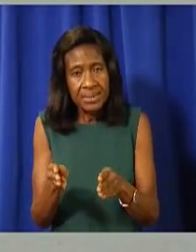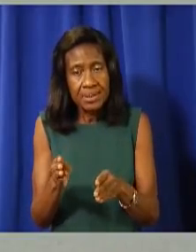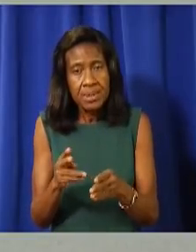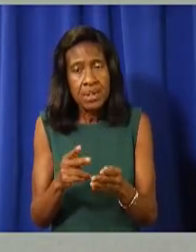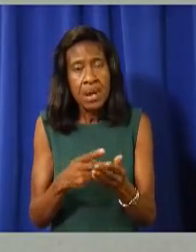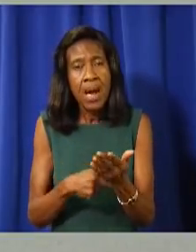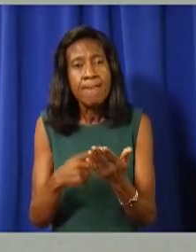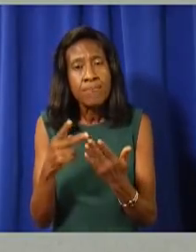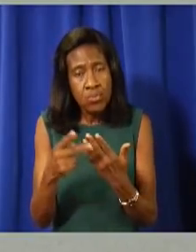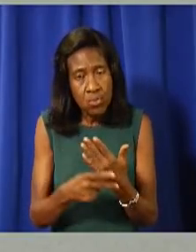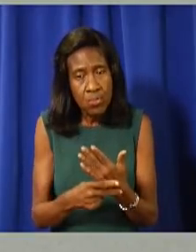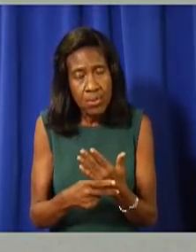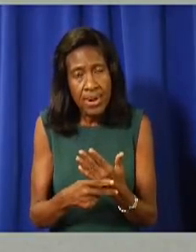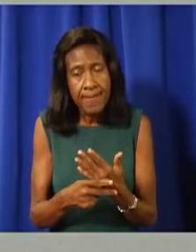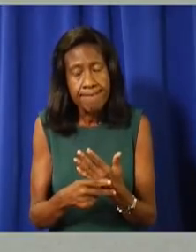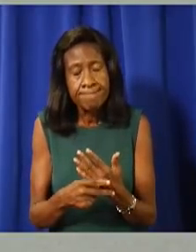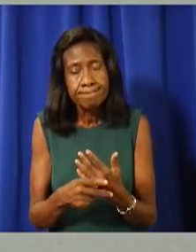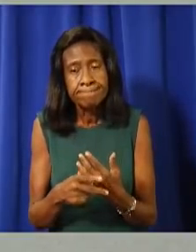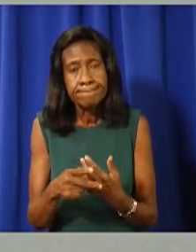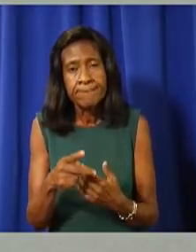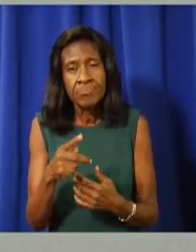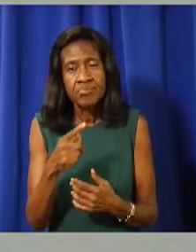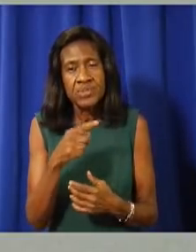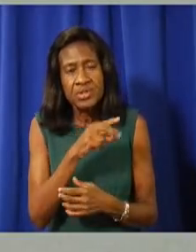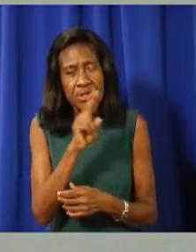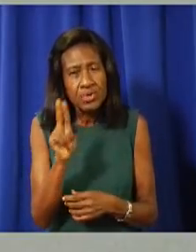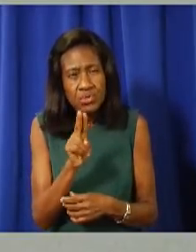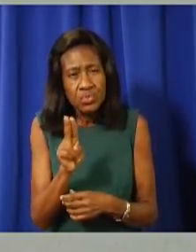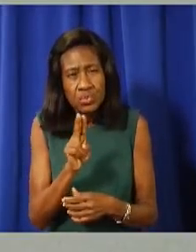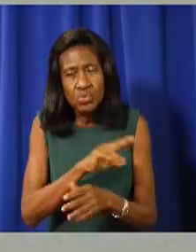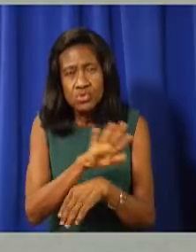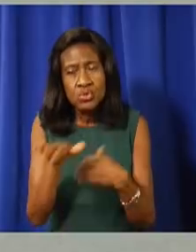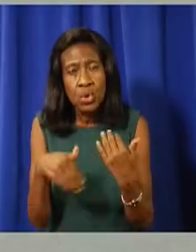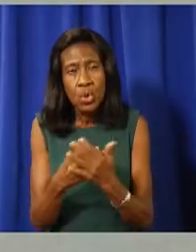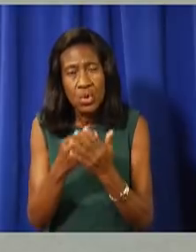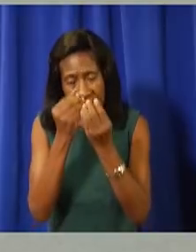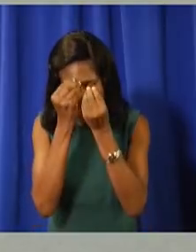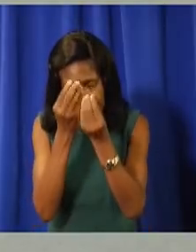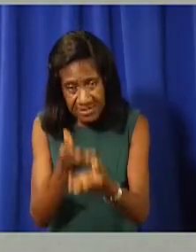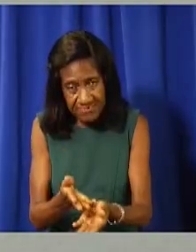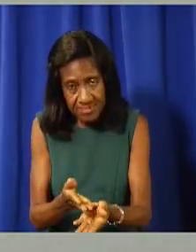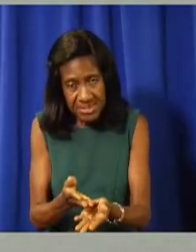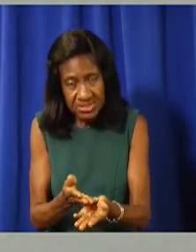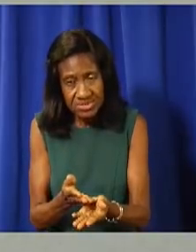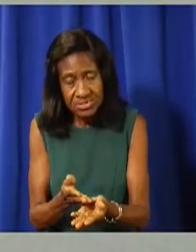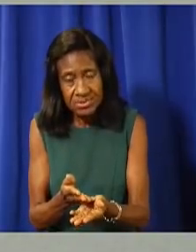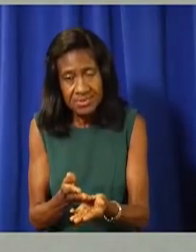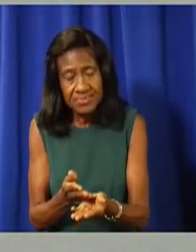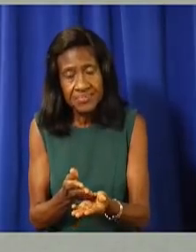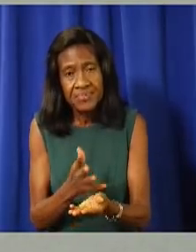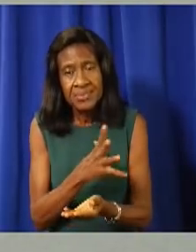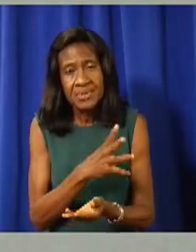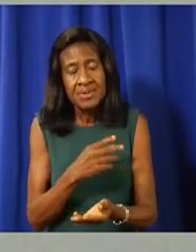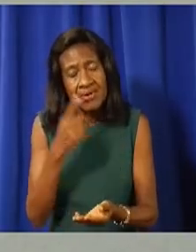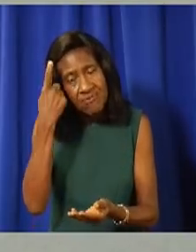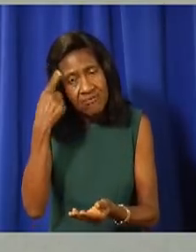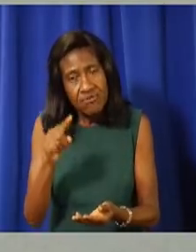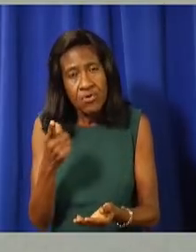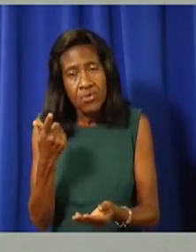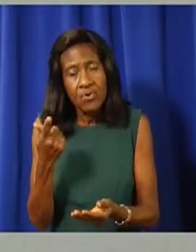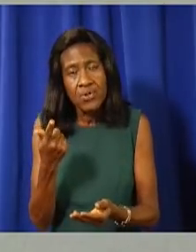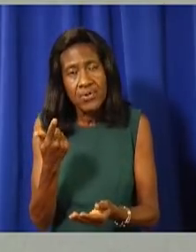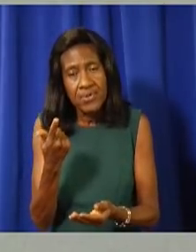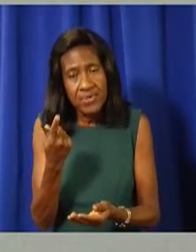information from expert sources. So we need to give that Civil Service time to do its work and we need to give ministers